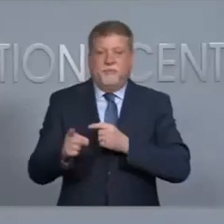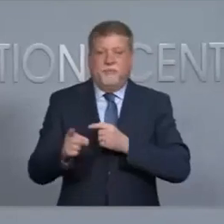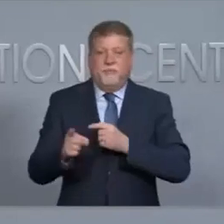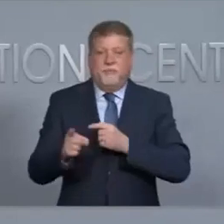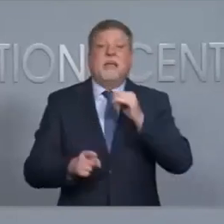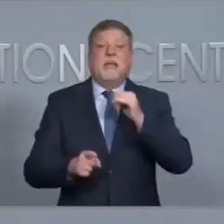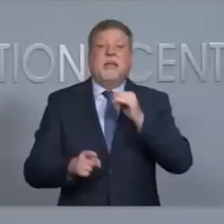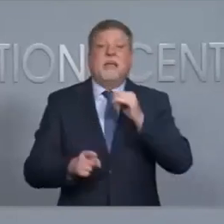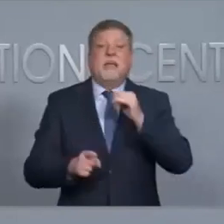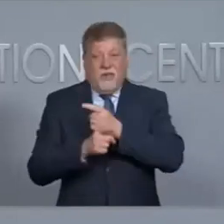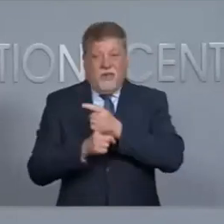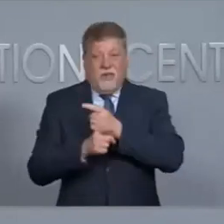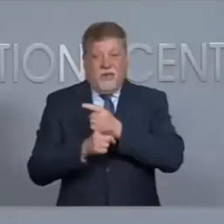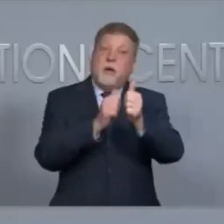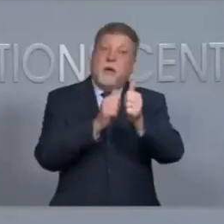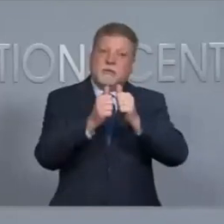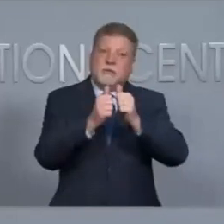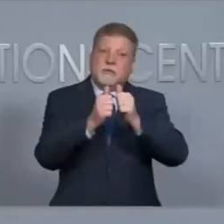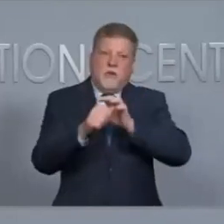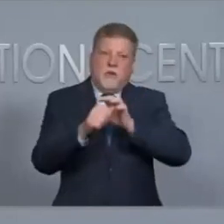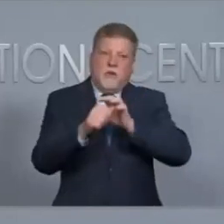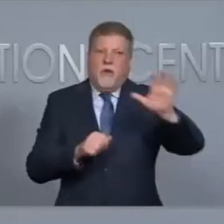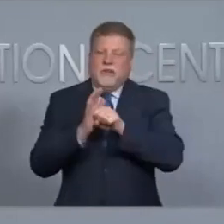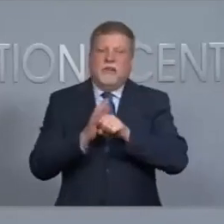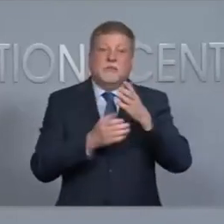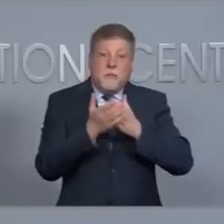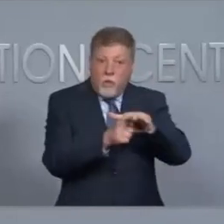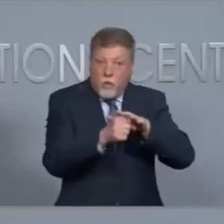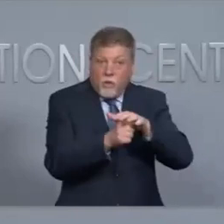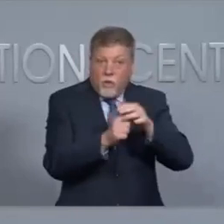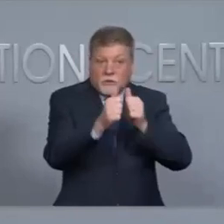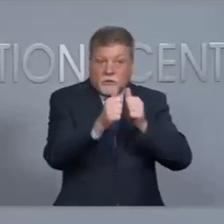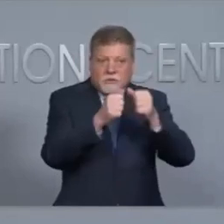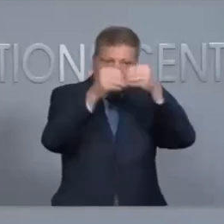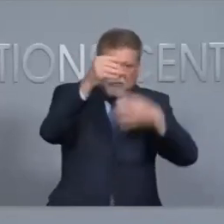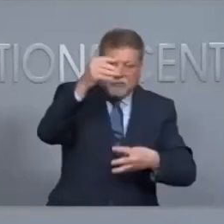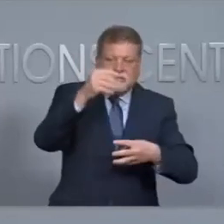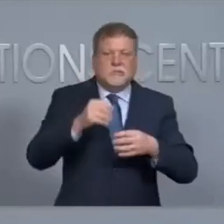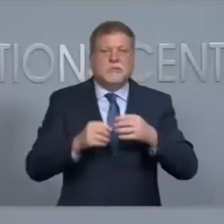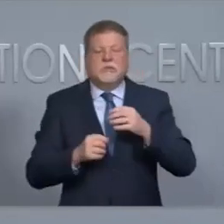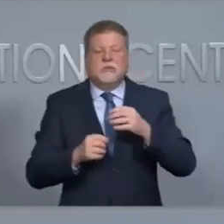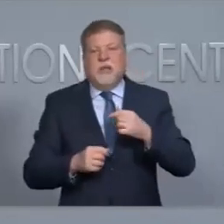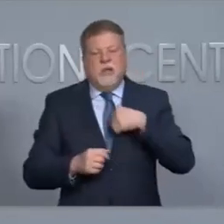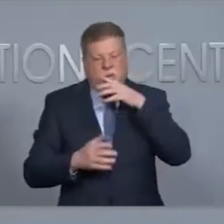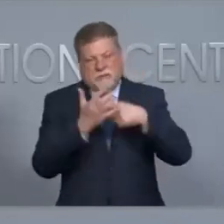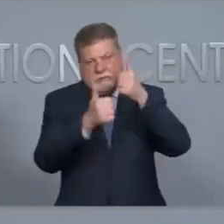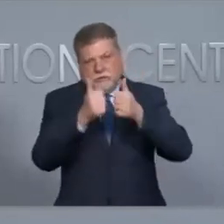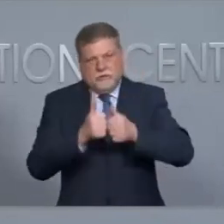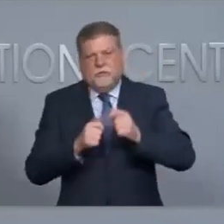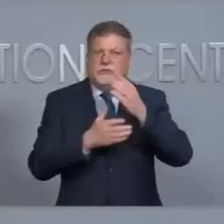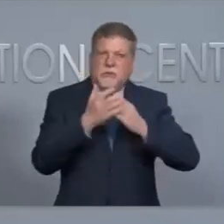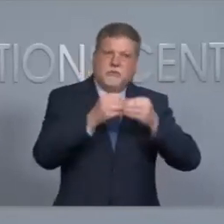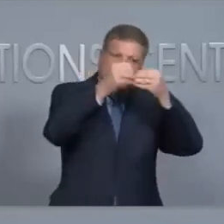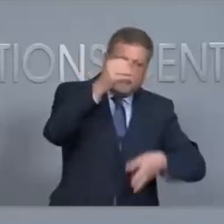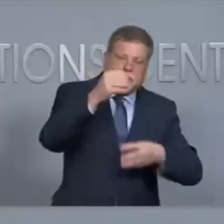several contests across the state some at the local level that we won't get into individually but